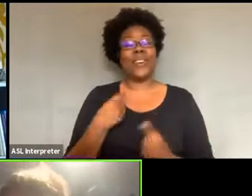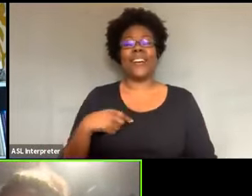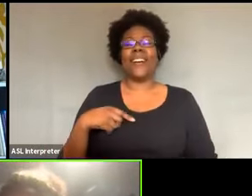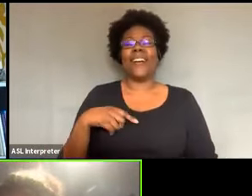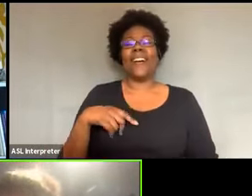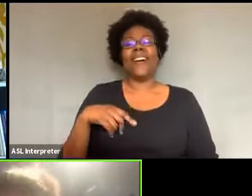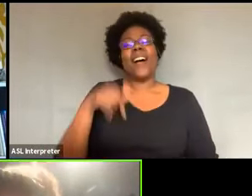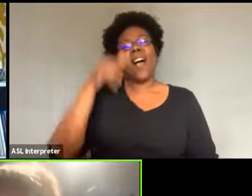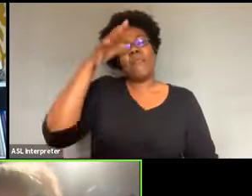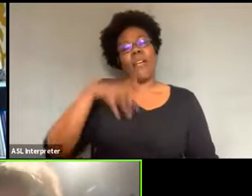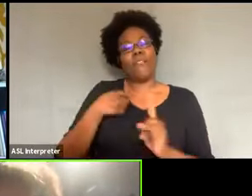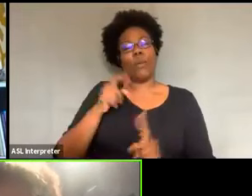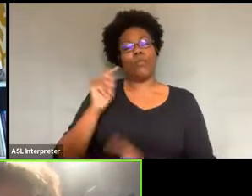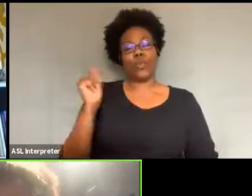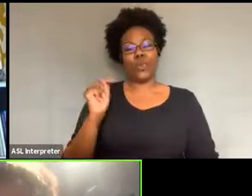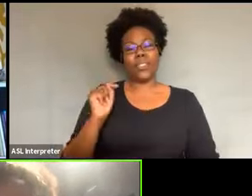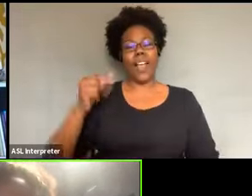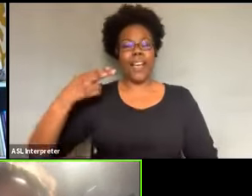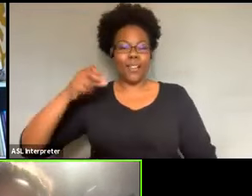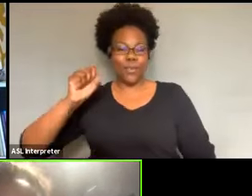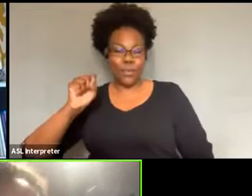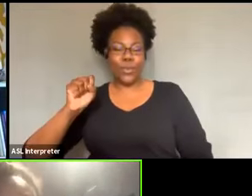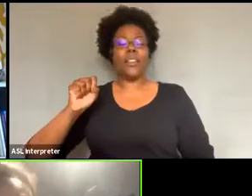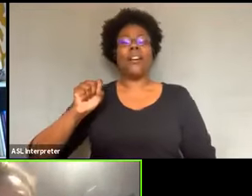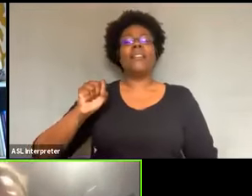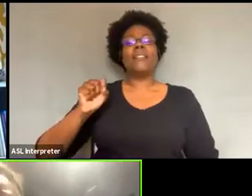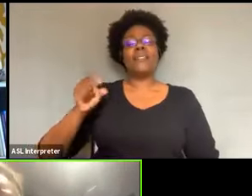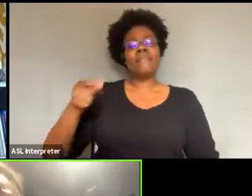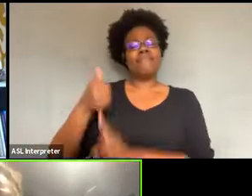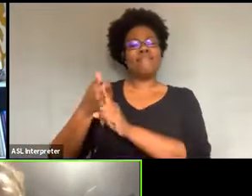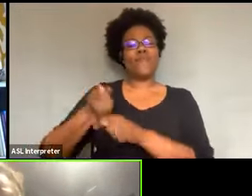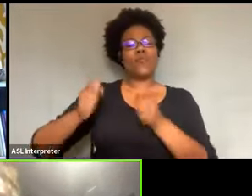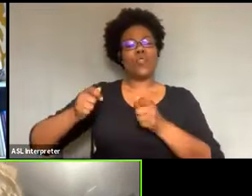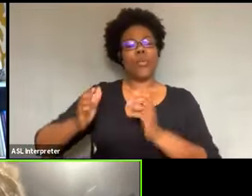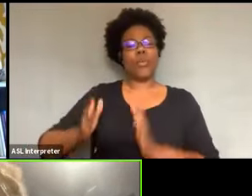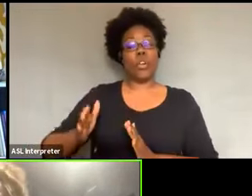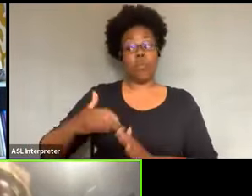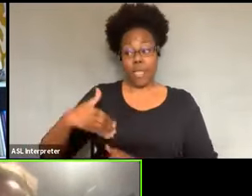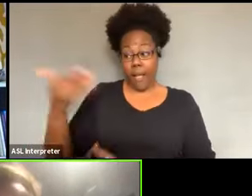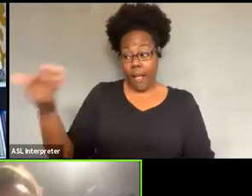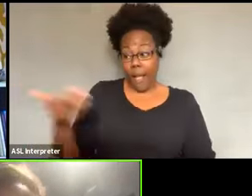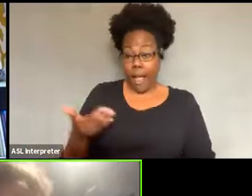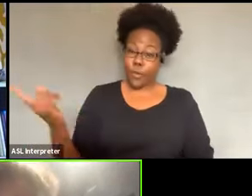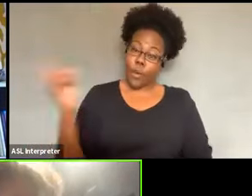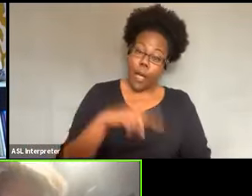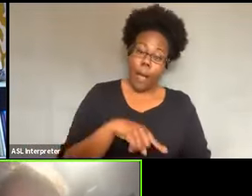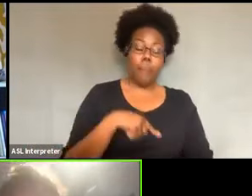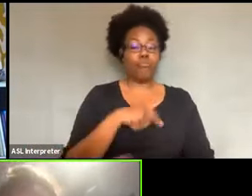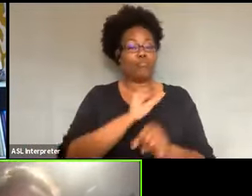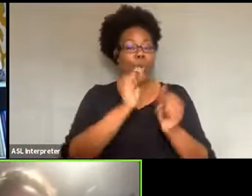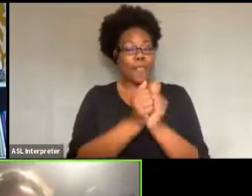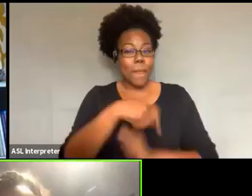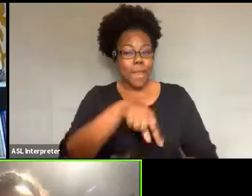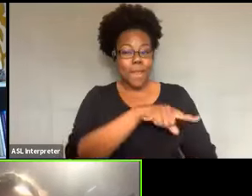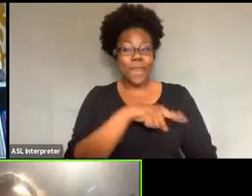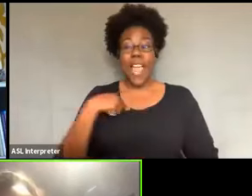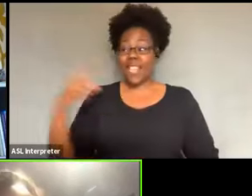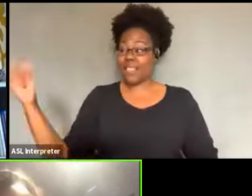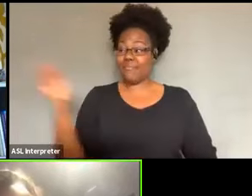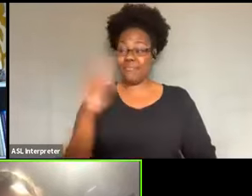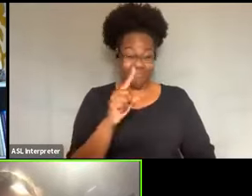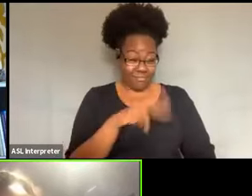Um, he was a drummer. I can't think of his name, but we hired him to come over and work with these boys. I mean, once he saw how dynamic,